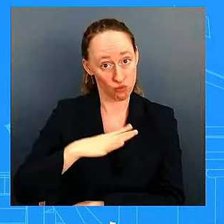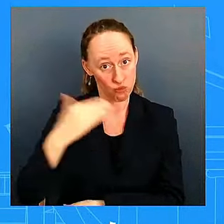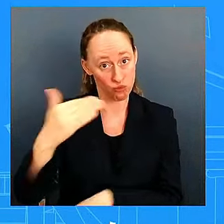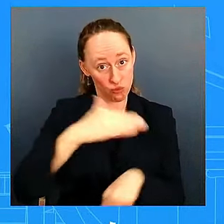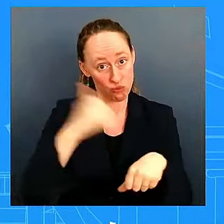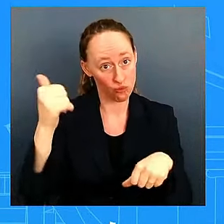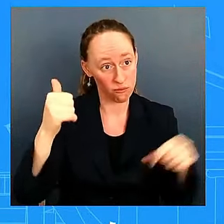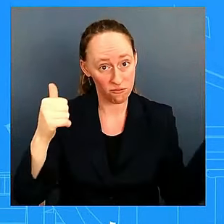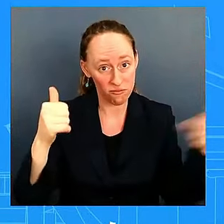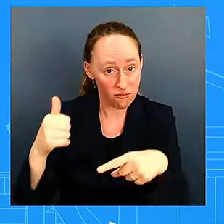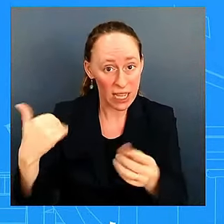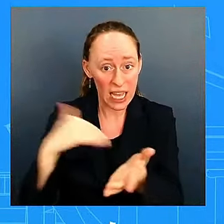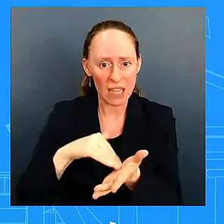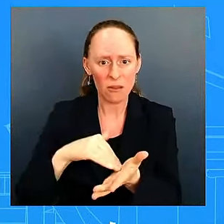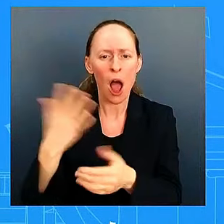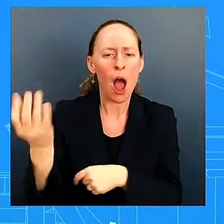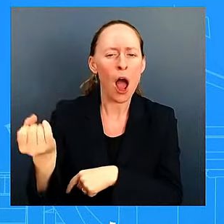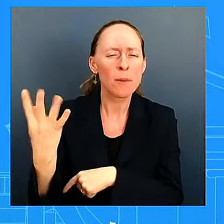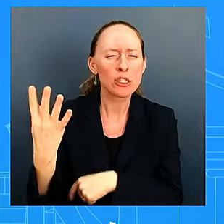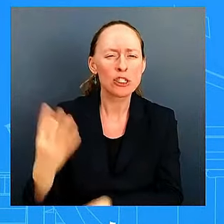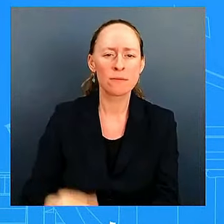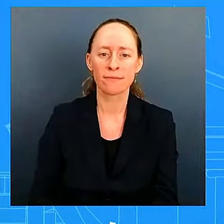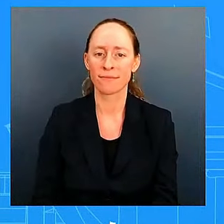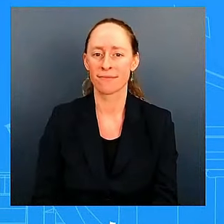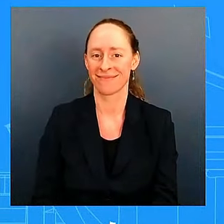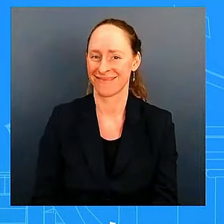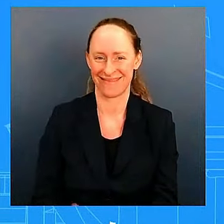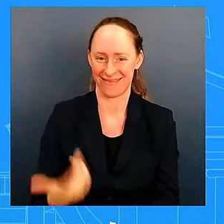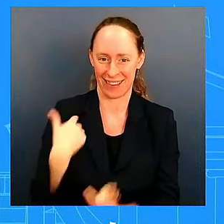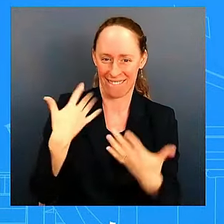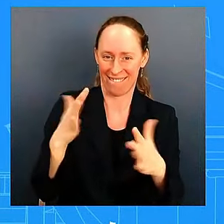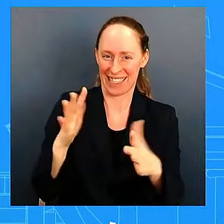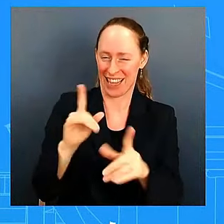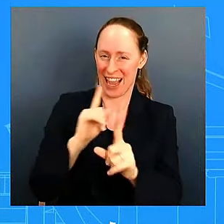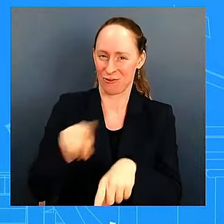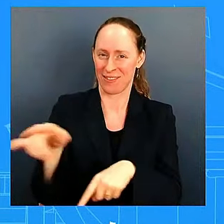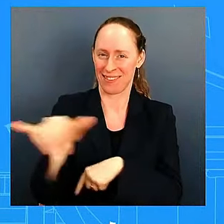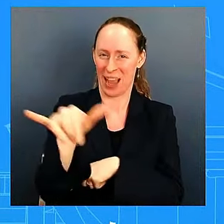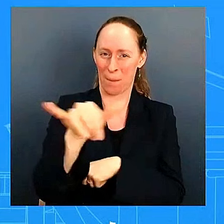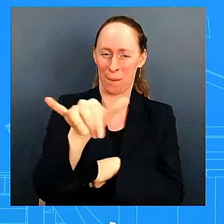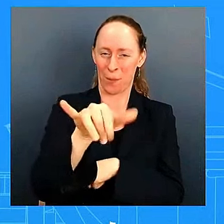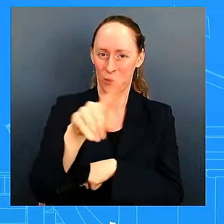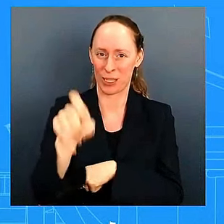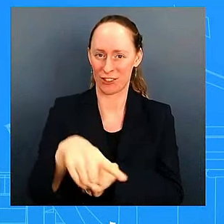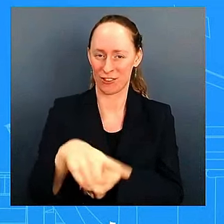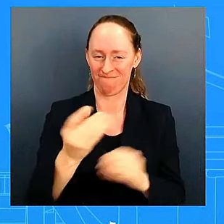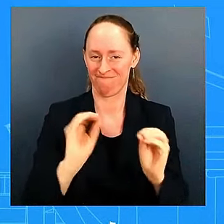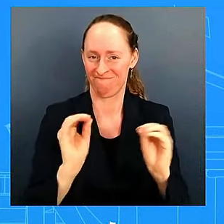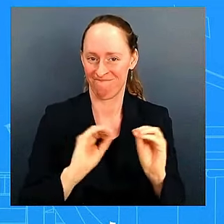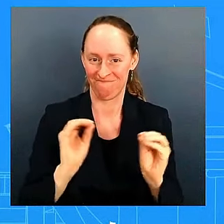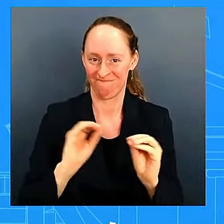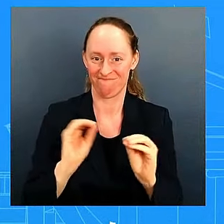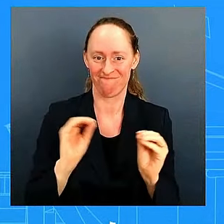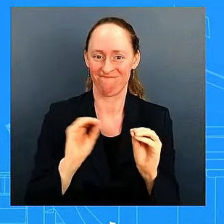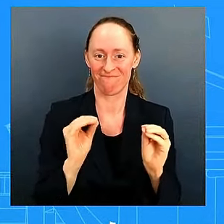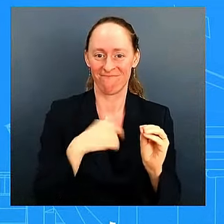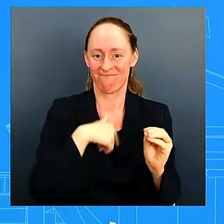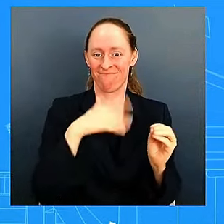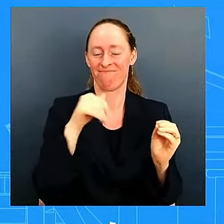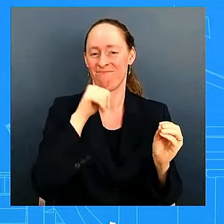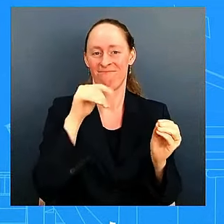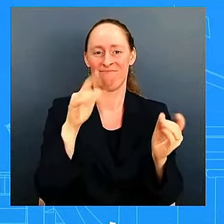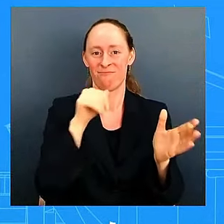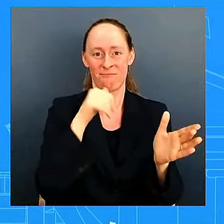which is very similar to the question that i got from zeke we did provide a robust uh supplemental uh component